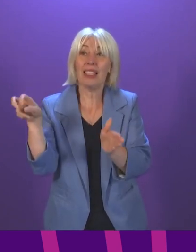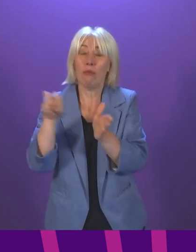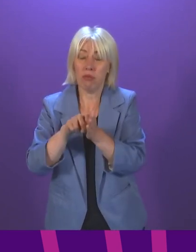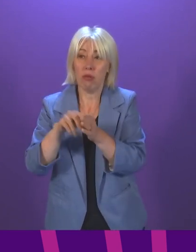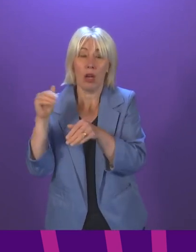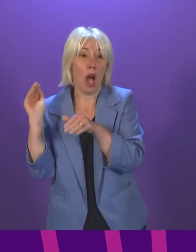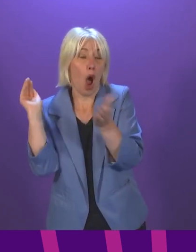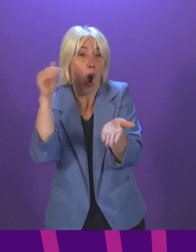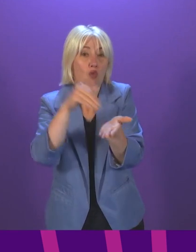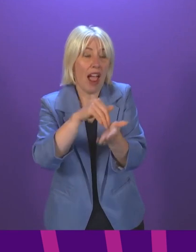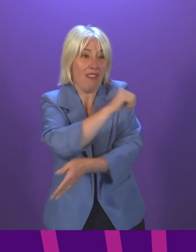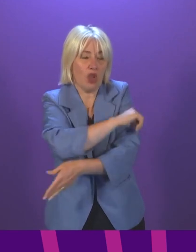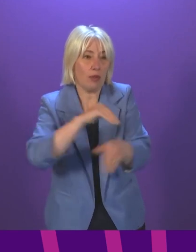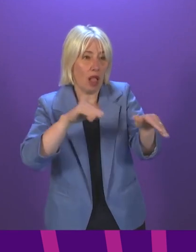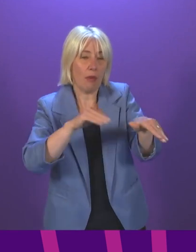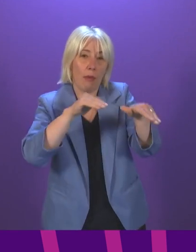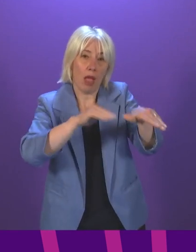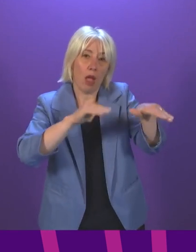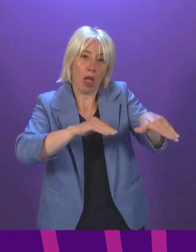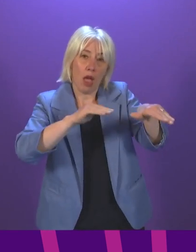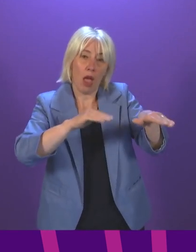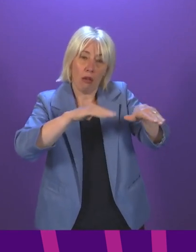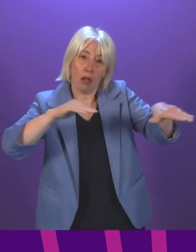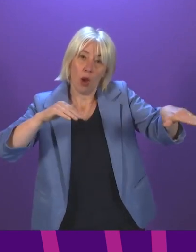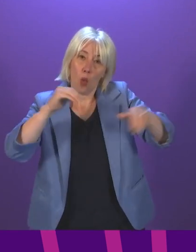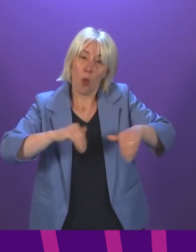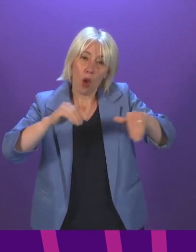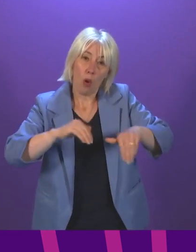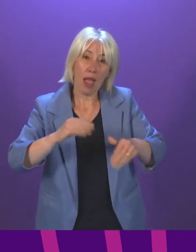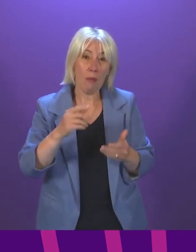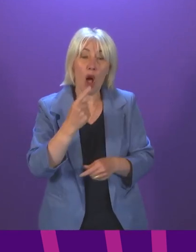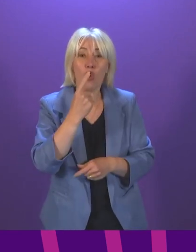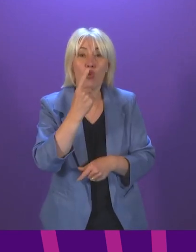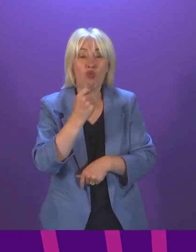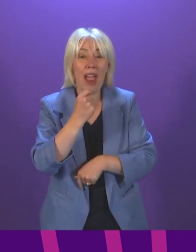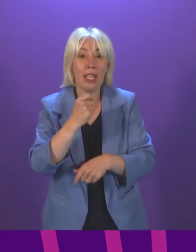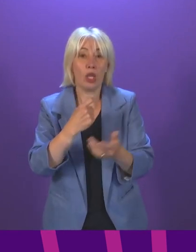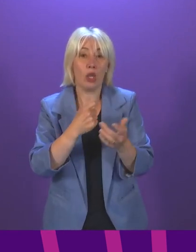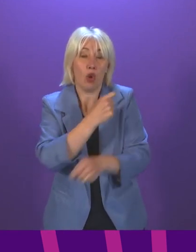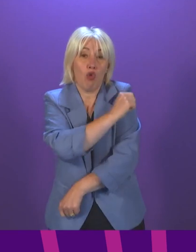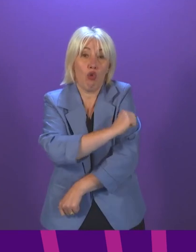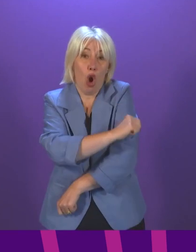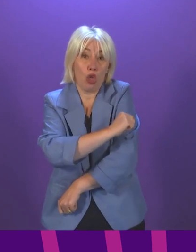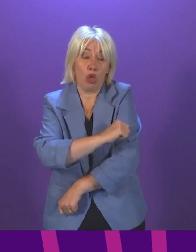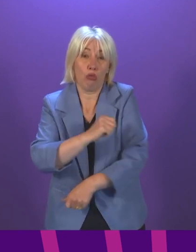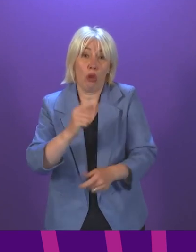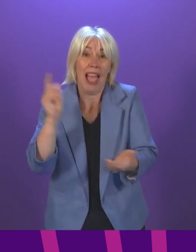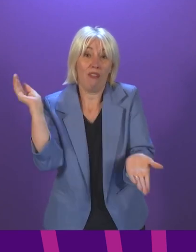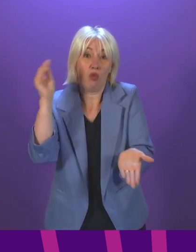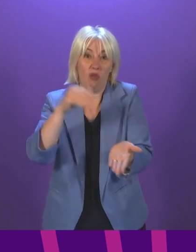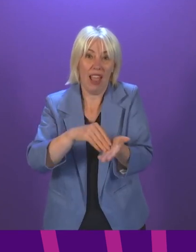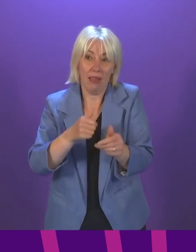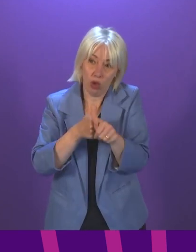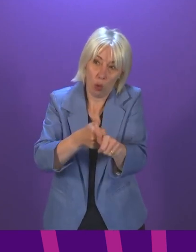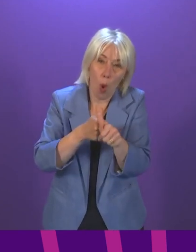And things are so bad that the British Red Cross has been drafted in to deliver humanitarian assistance at Glasgow's flagship hospital. I